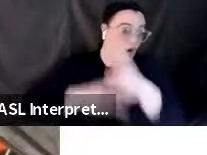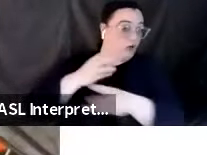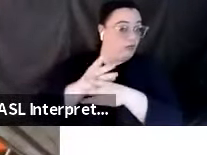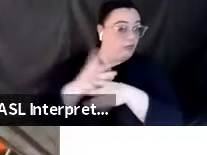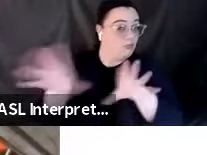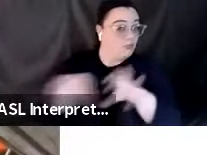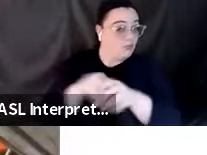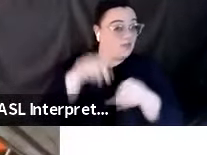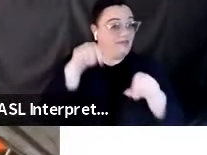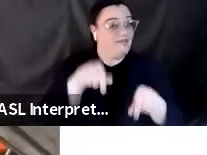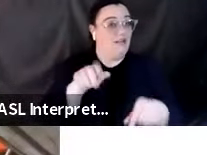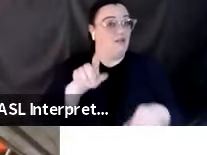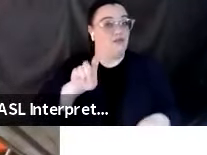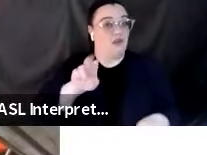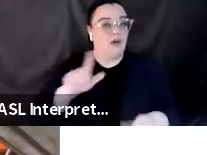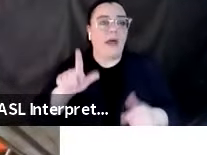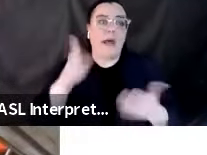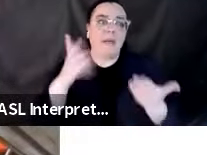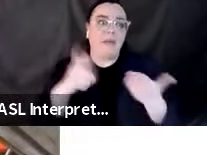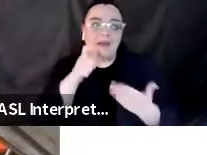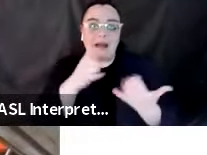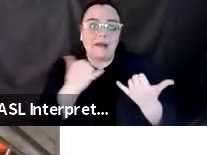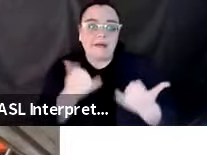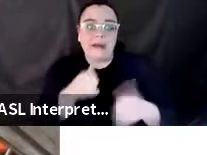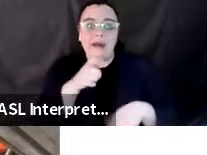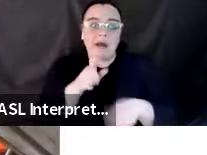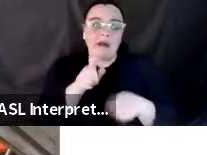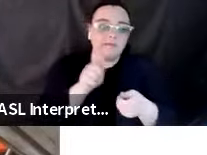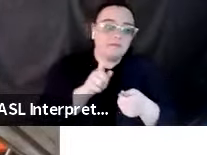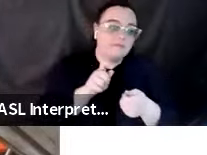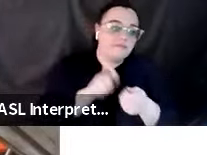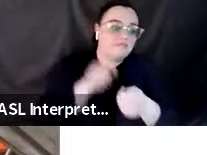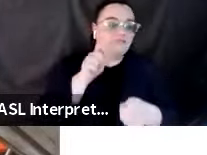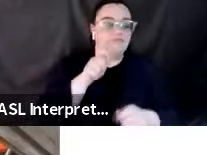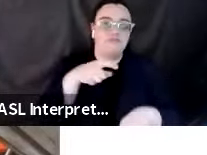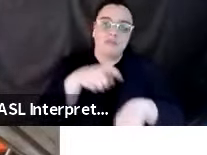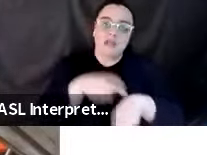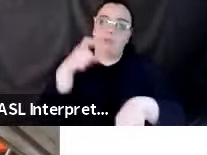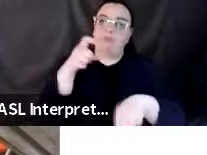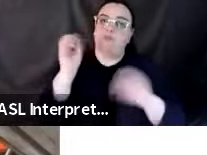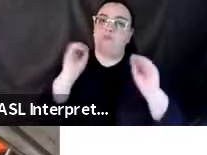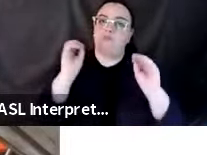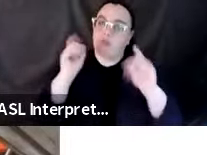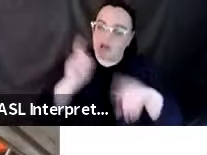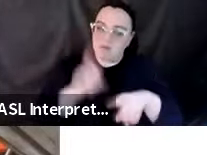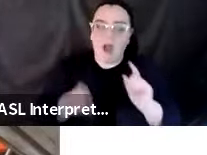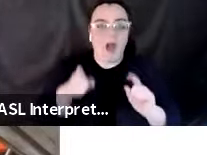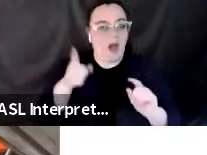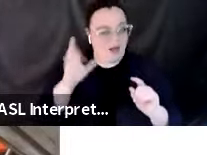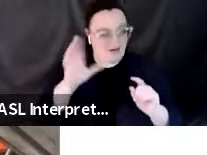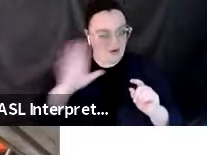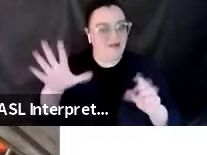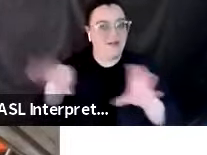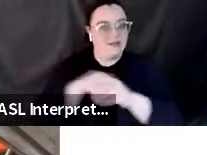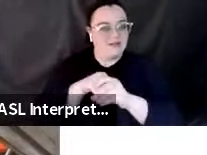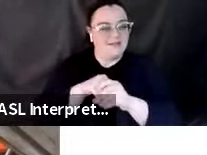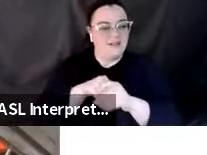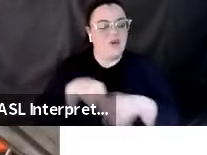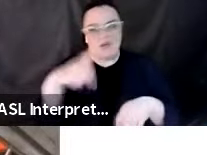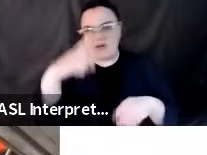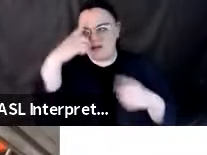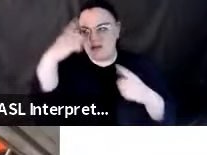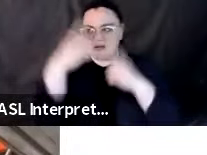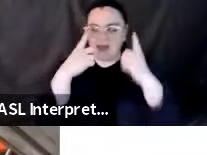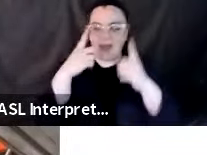And you might wonder, okay, well, why do we say our key message about drop, cover, hold on, and